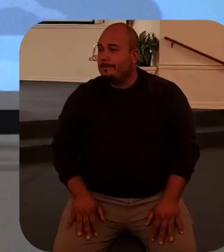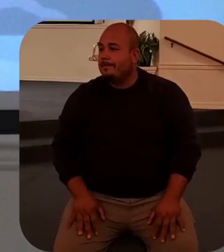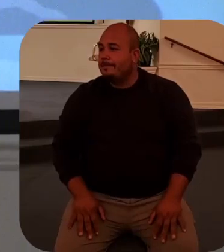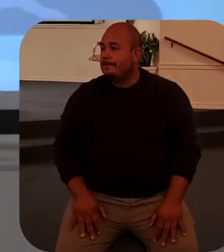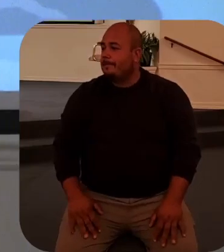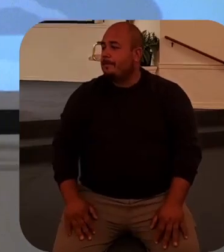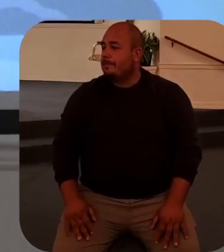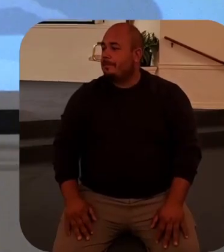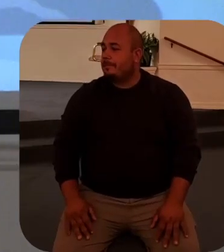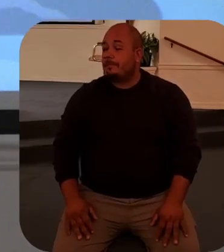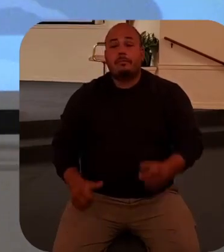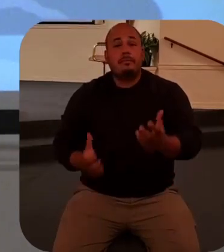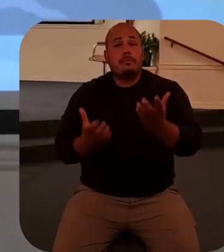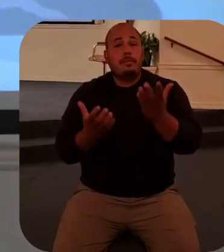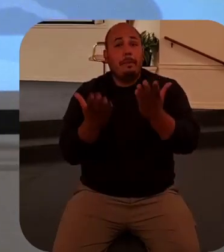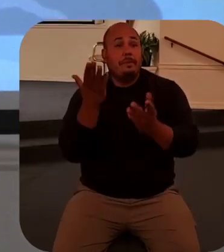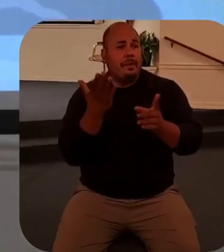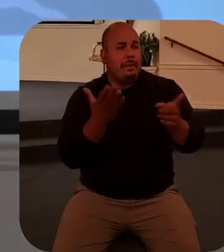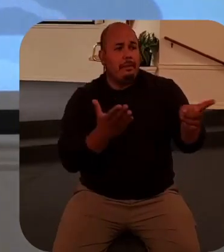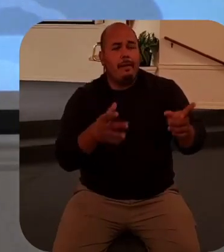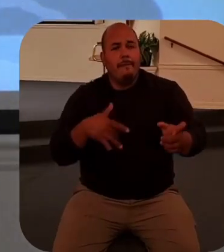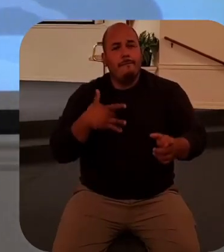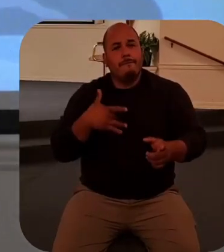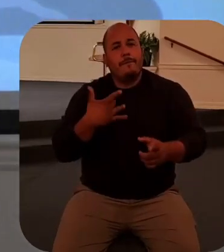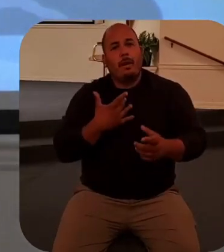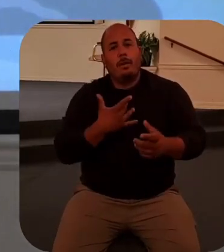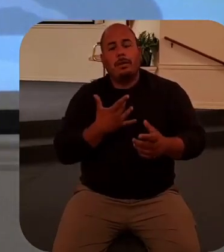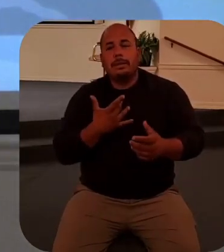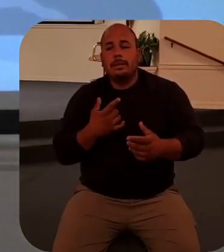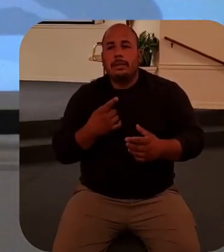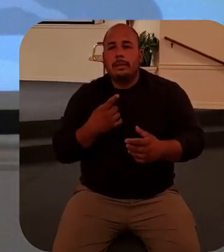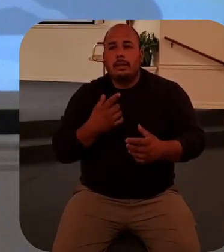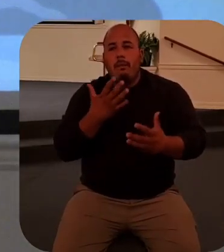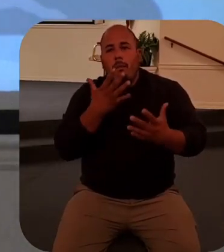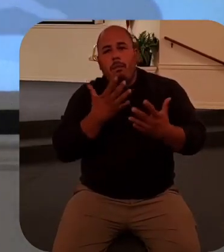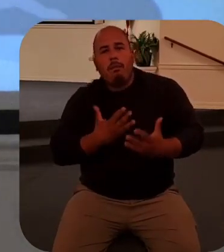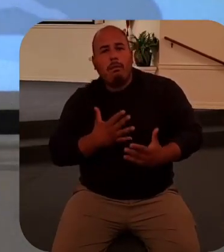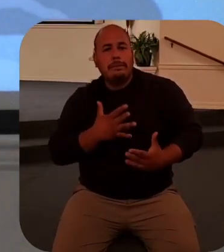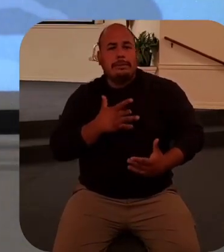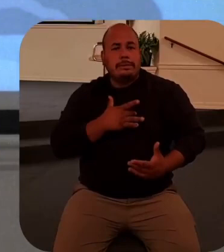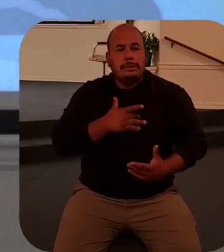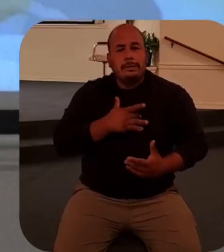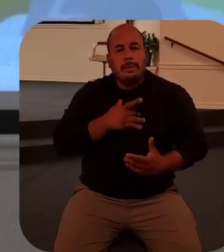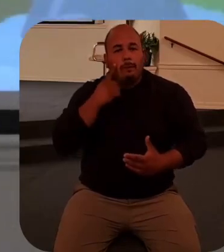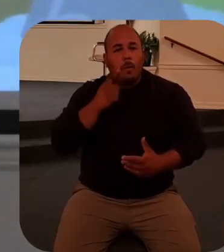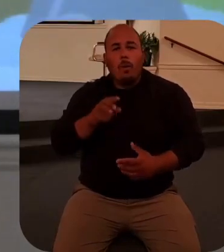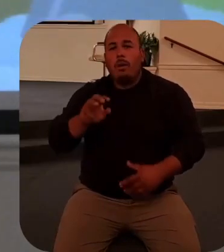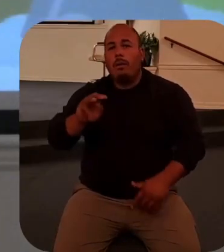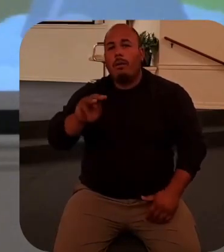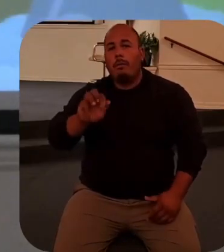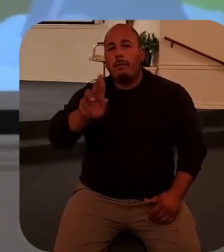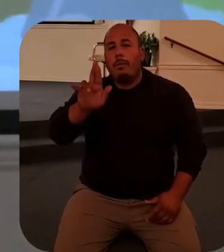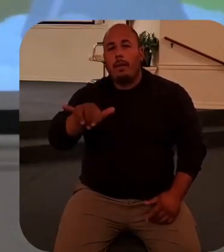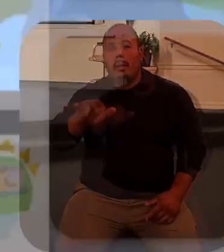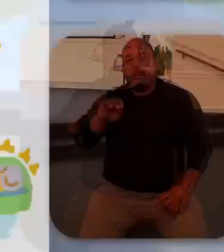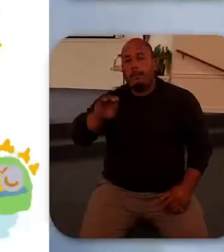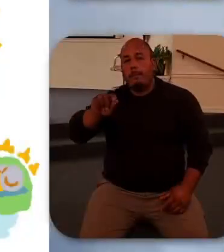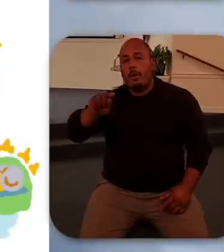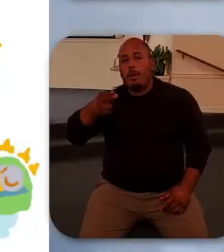Maybe he wept out of sympathy for Martha and Mary and their family and friends who were grieving that day.